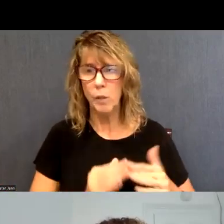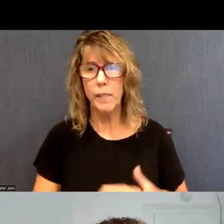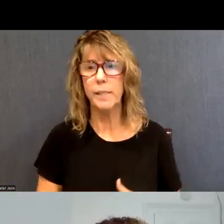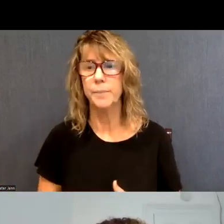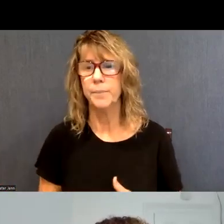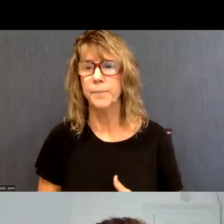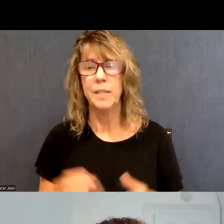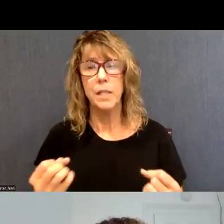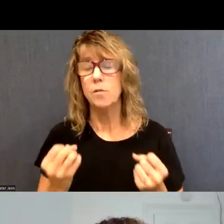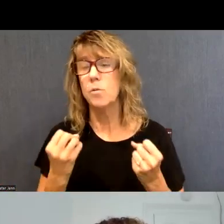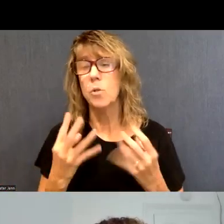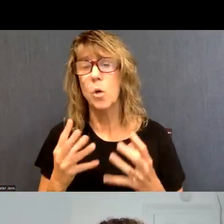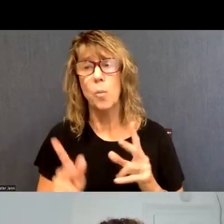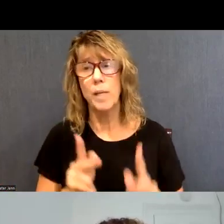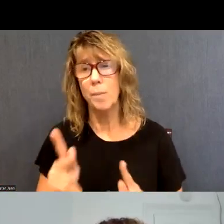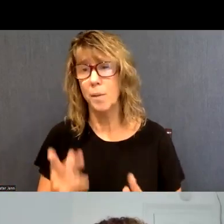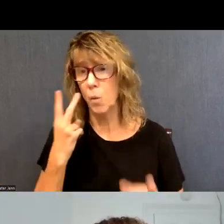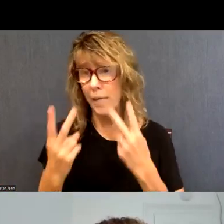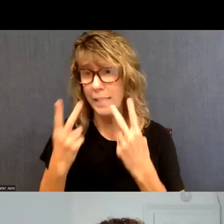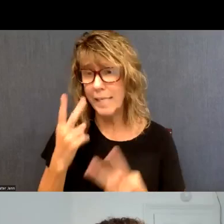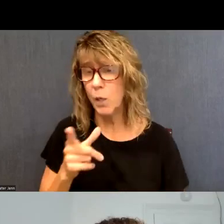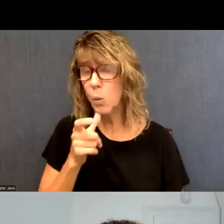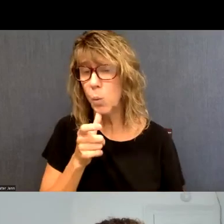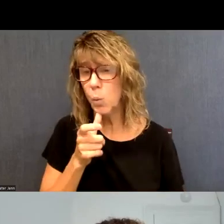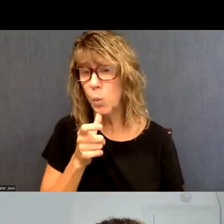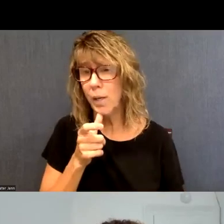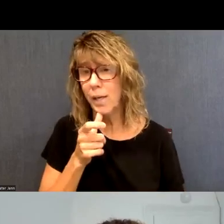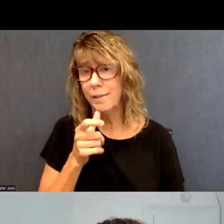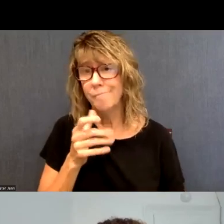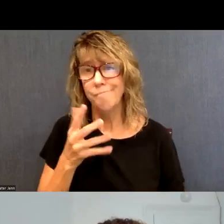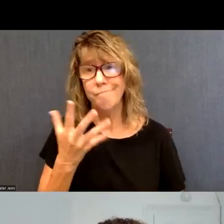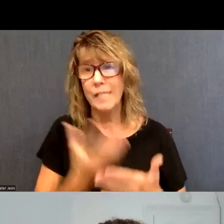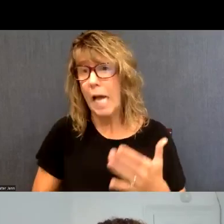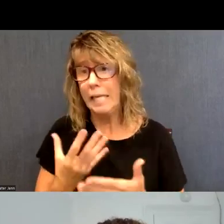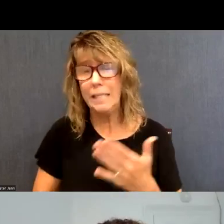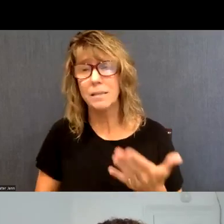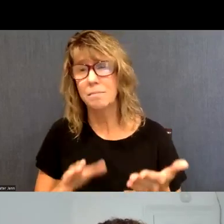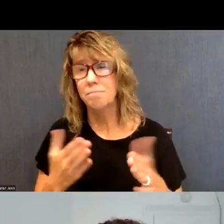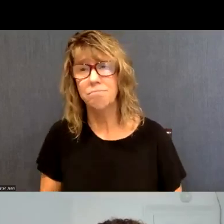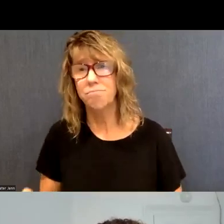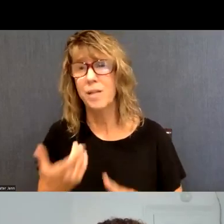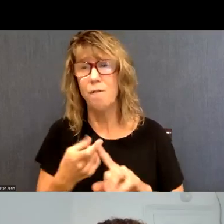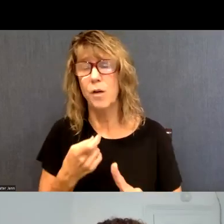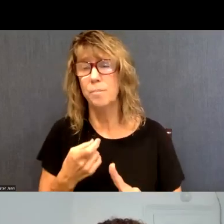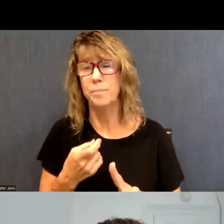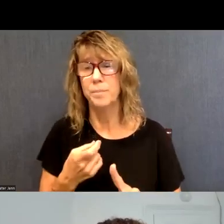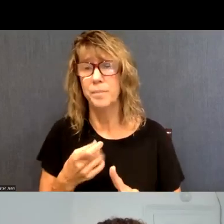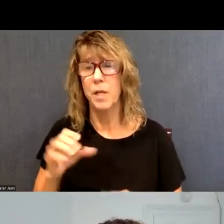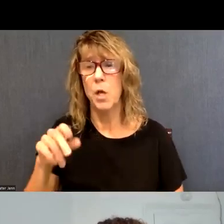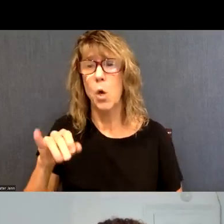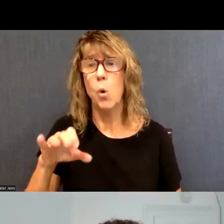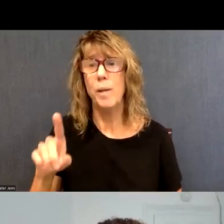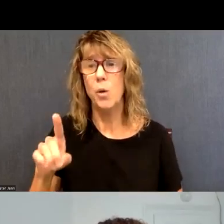there were so many people that we had seen who had died and, and who had passed away from, from opioid